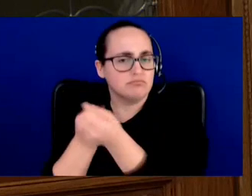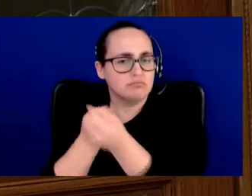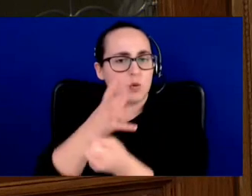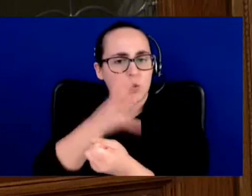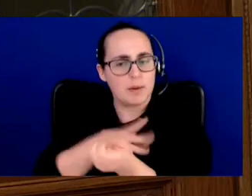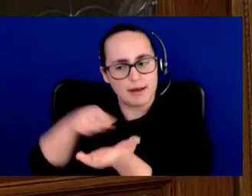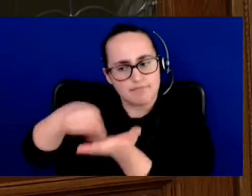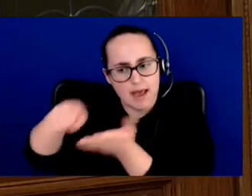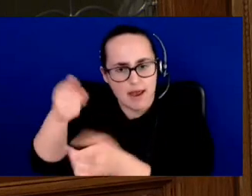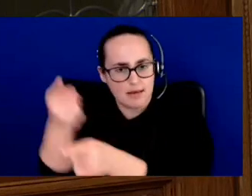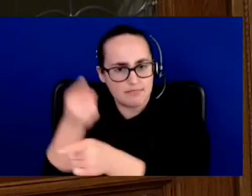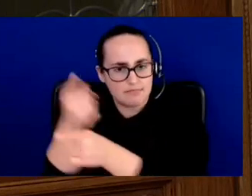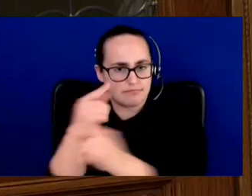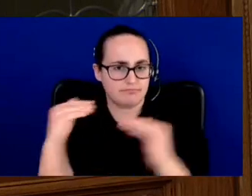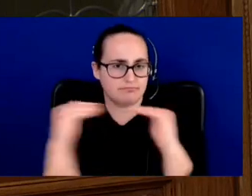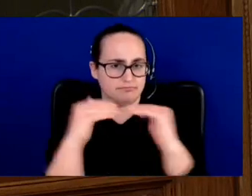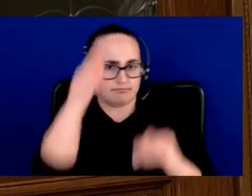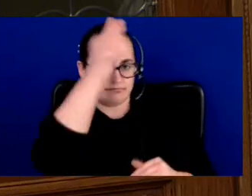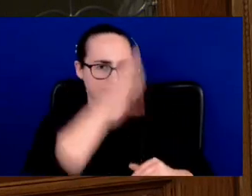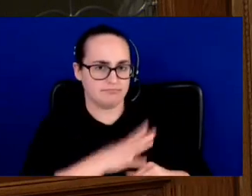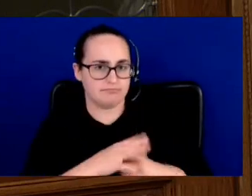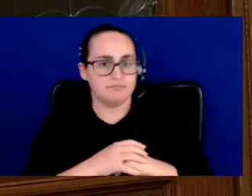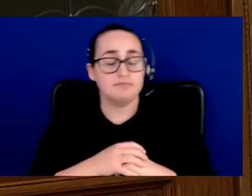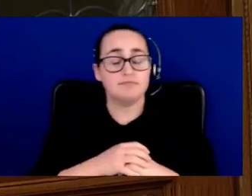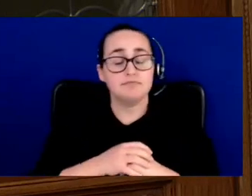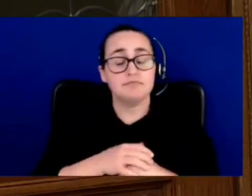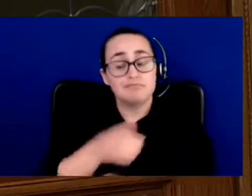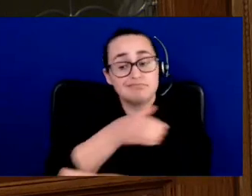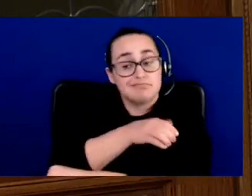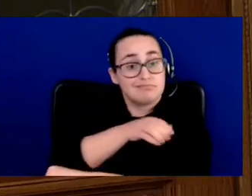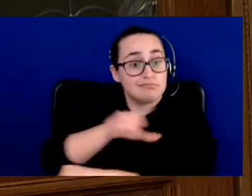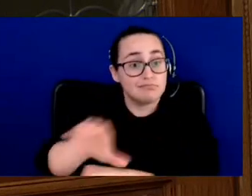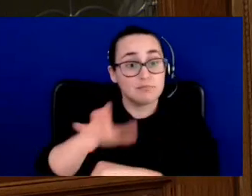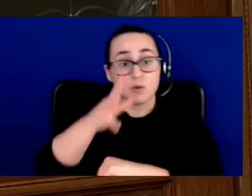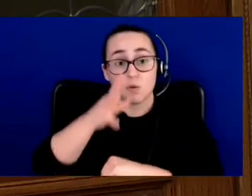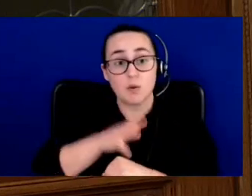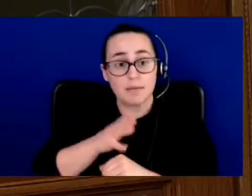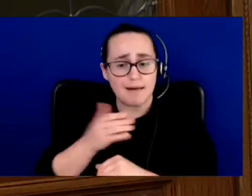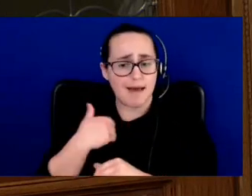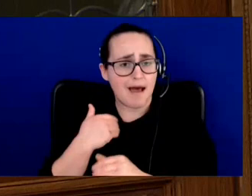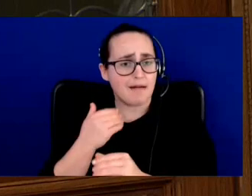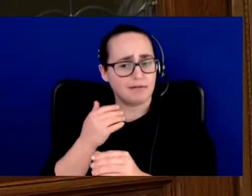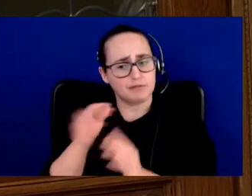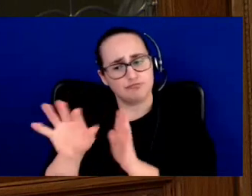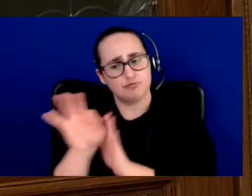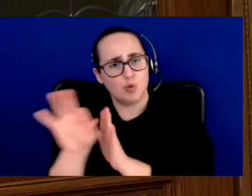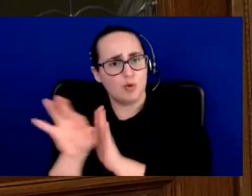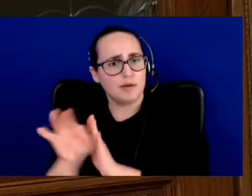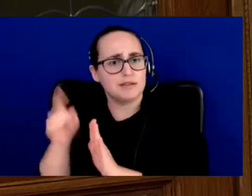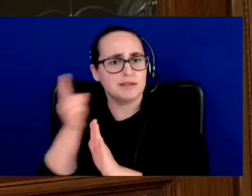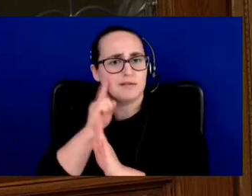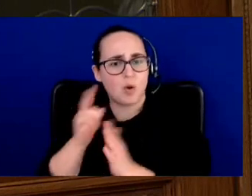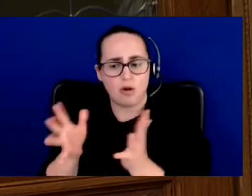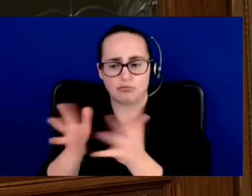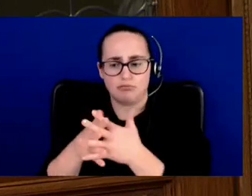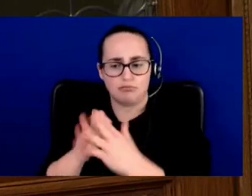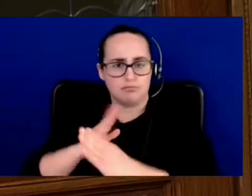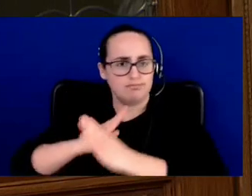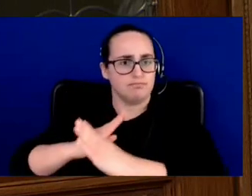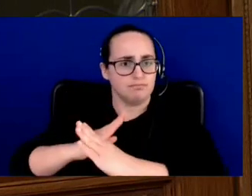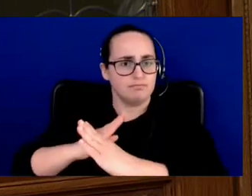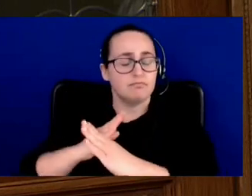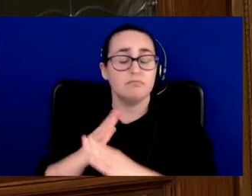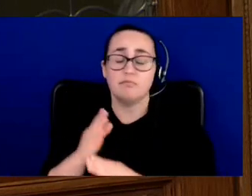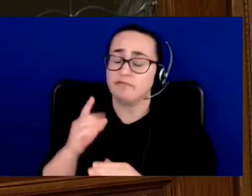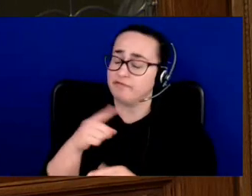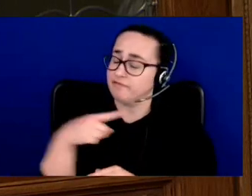We're empowering women in their reproductive health as the first province in Canada to provide universal coverage of prescription contraceptives, the first to offer